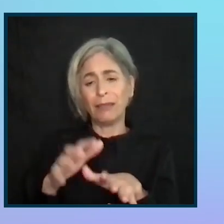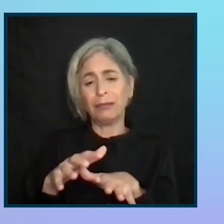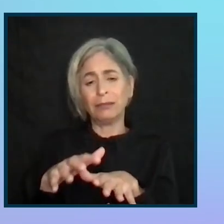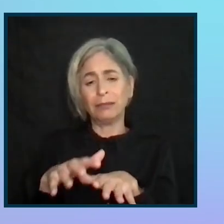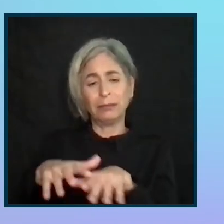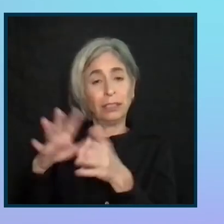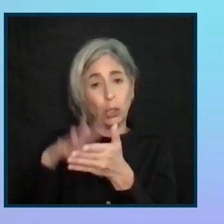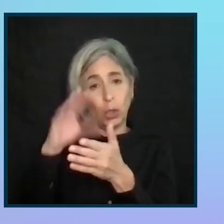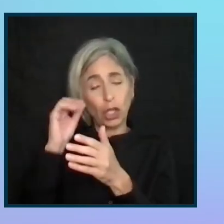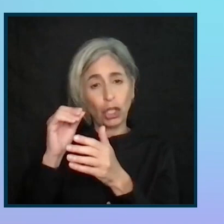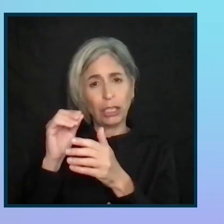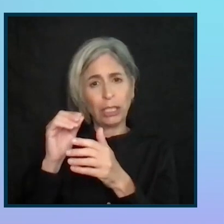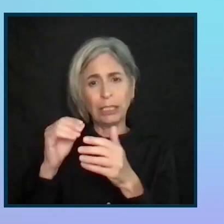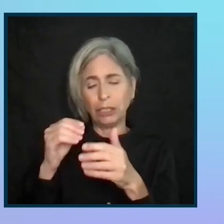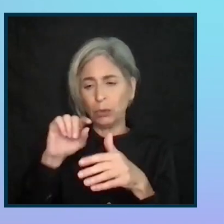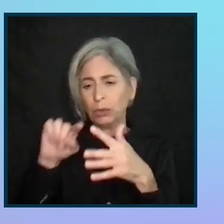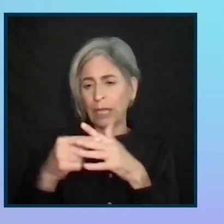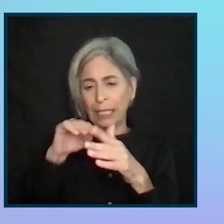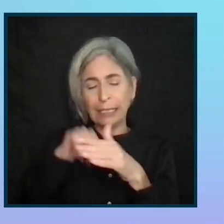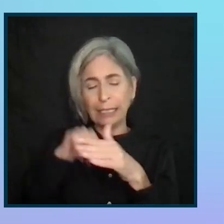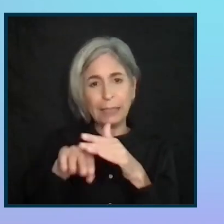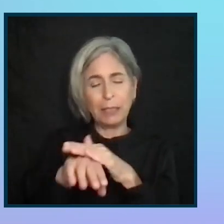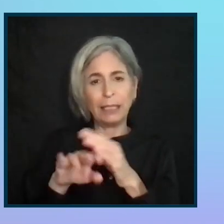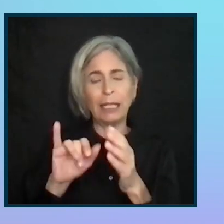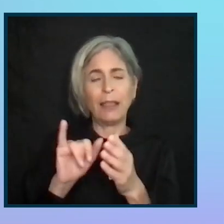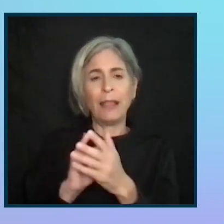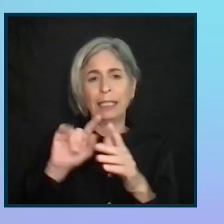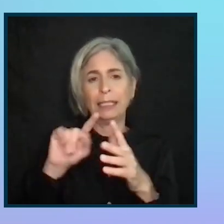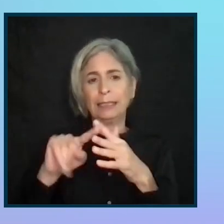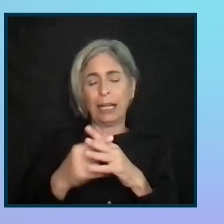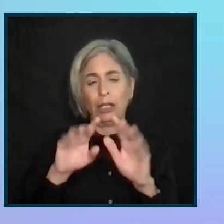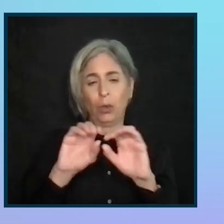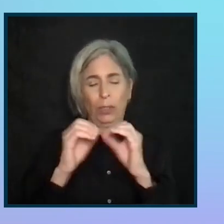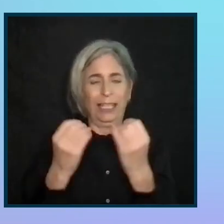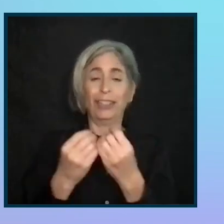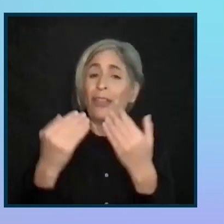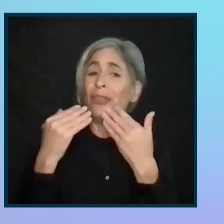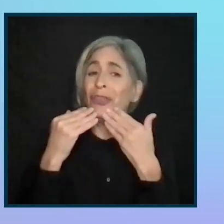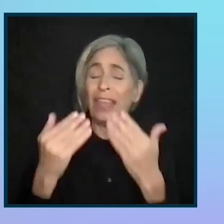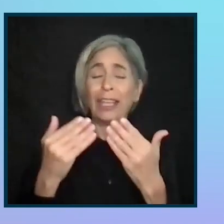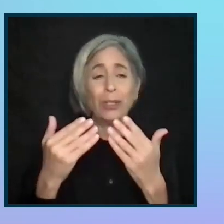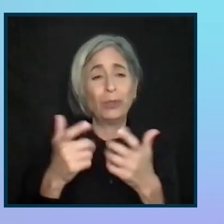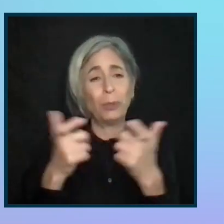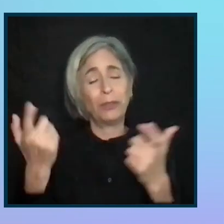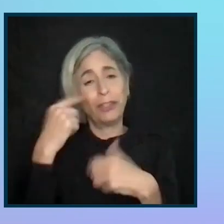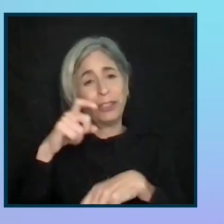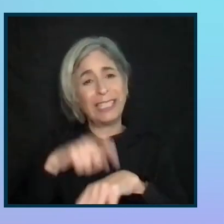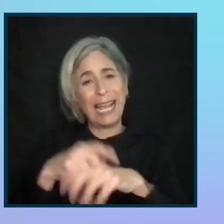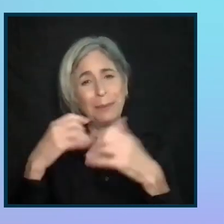those trying to start accessibility movements in their organization. So thank you so much for your time today.